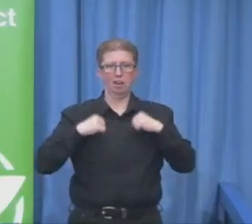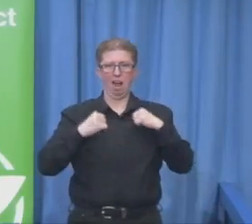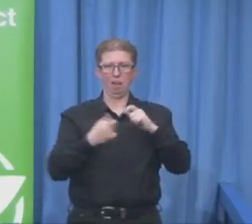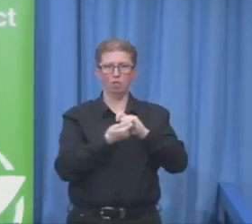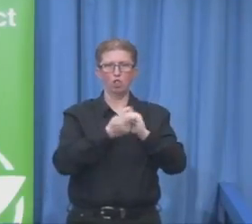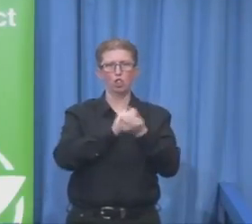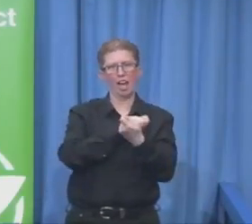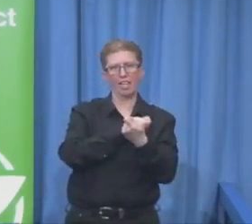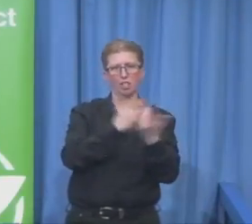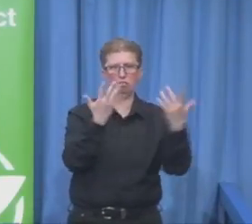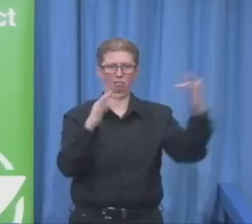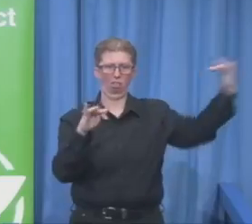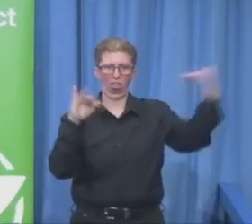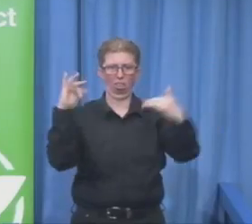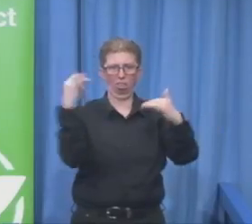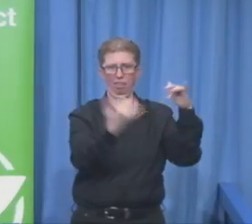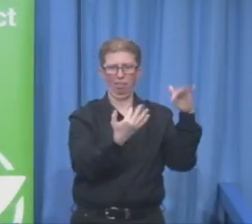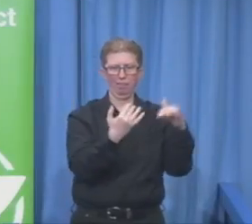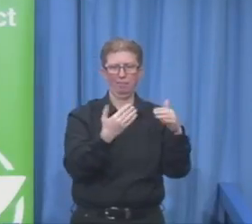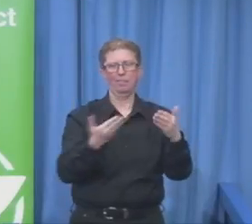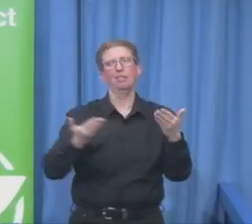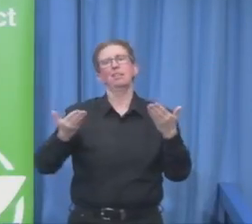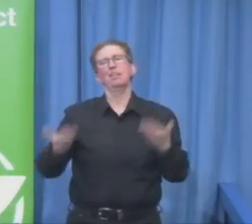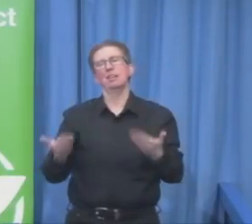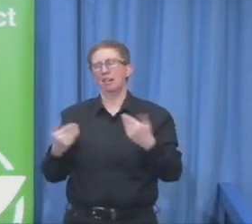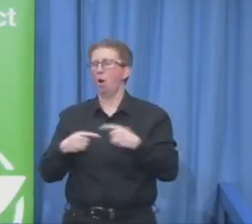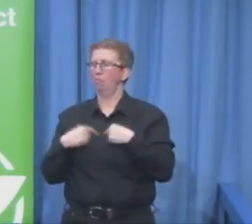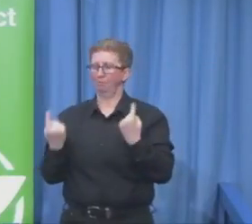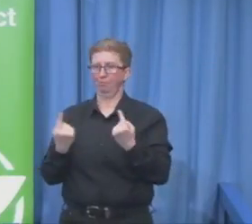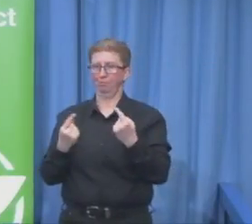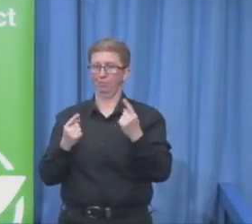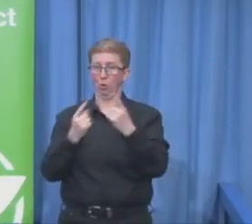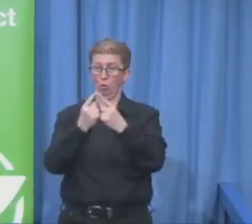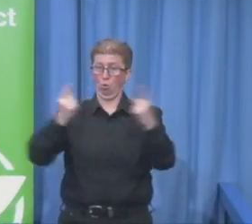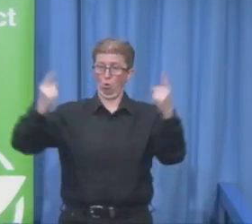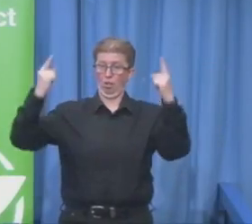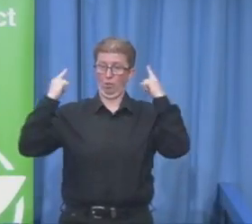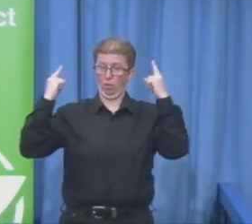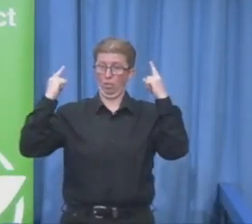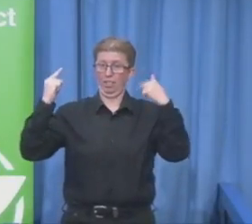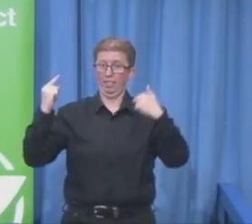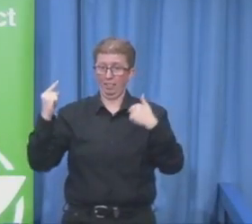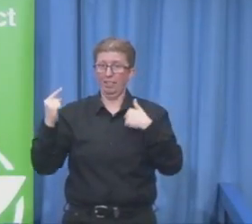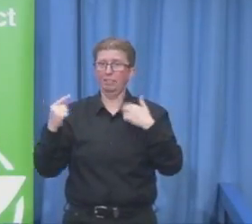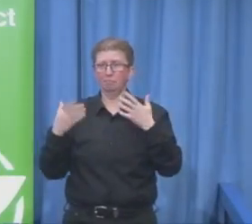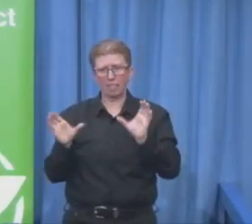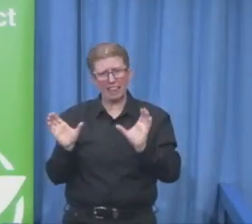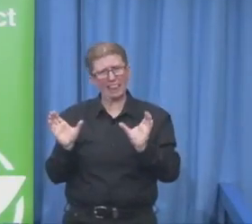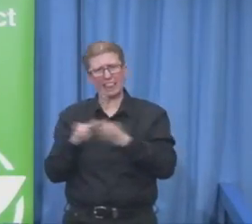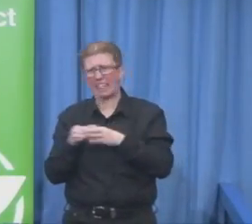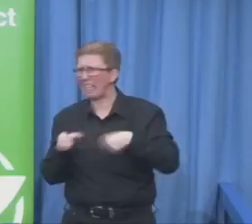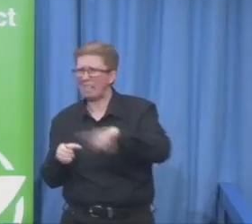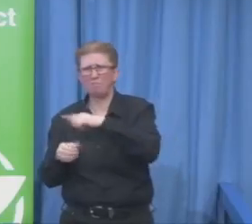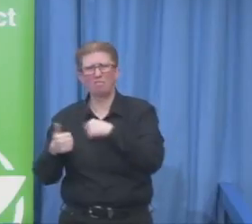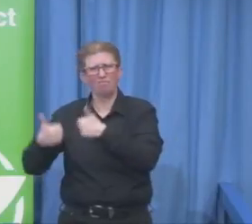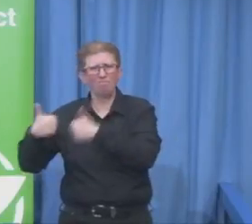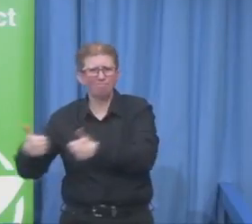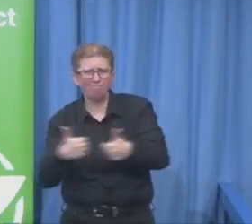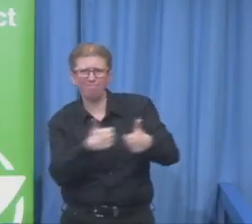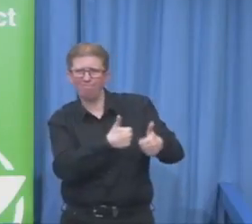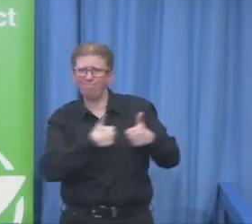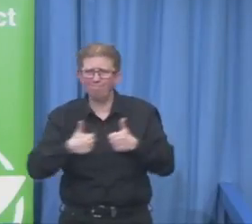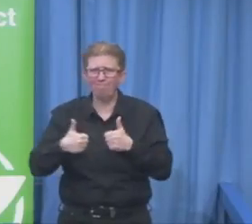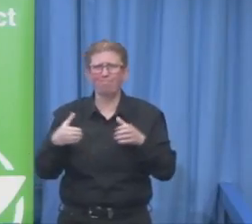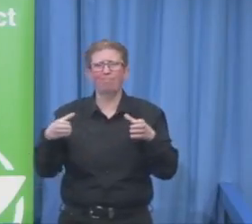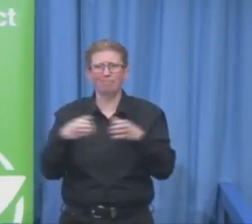with our modest team and Linda Fisher and Radia Skotsman, they are over here with me today. And we are